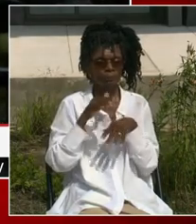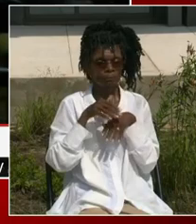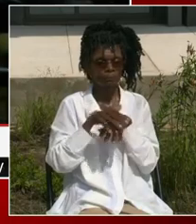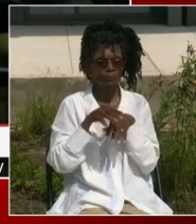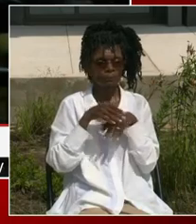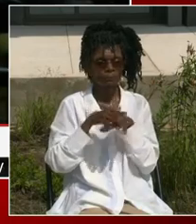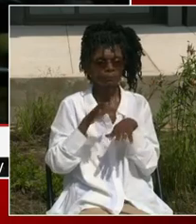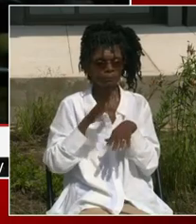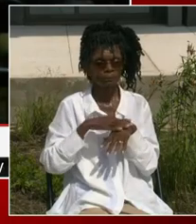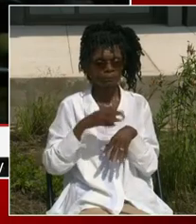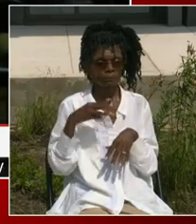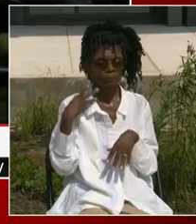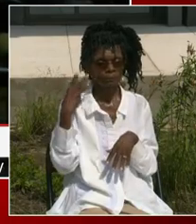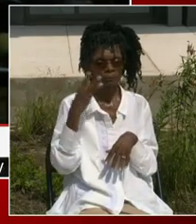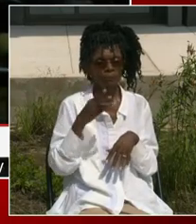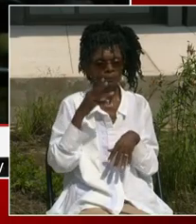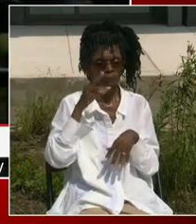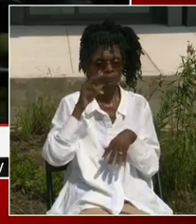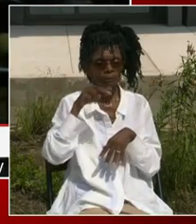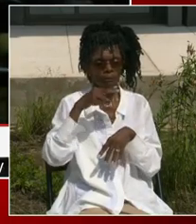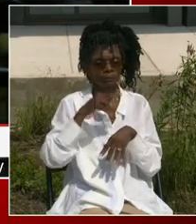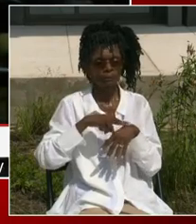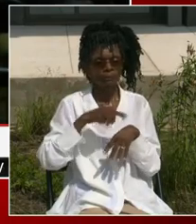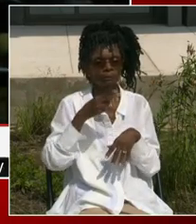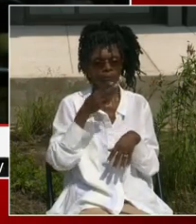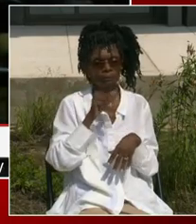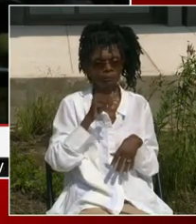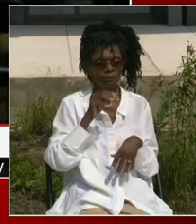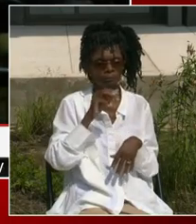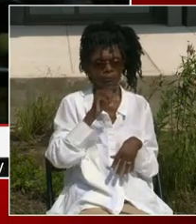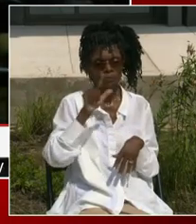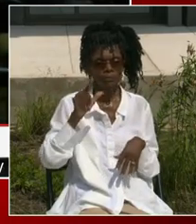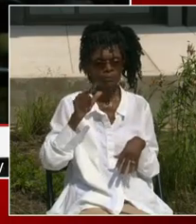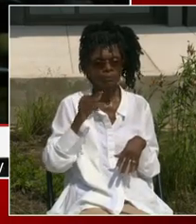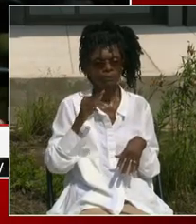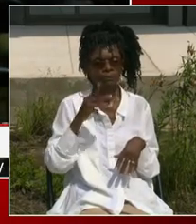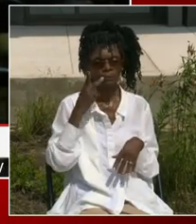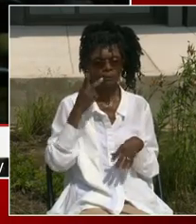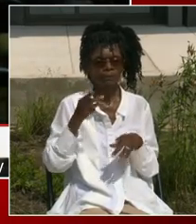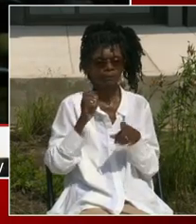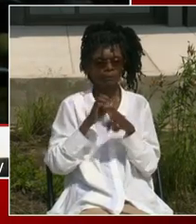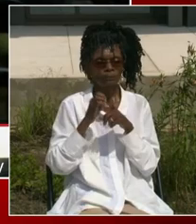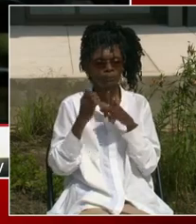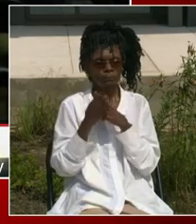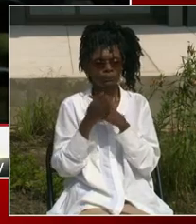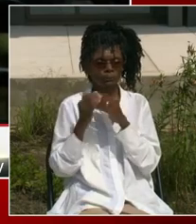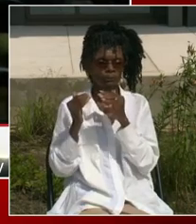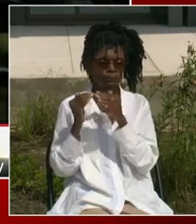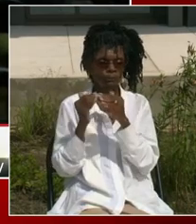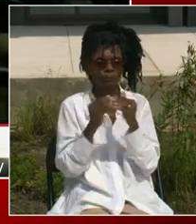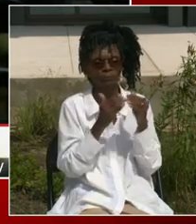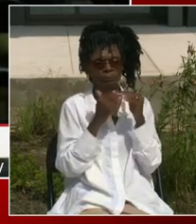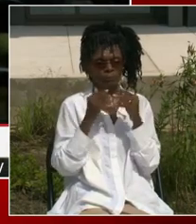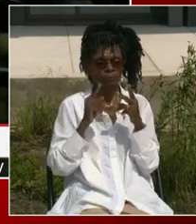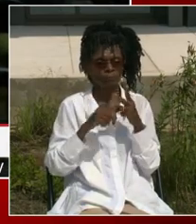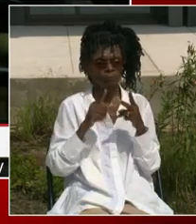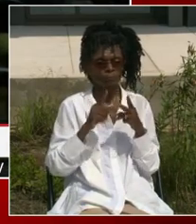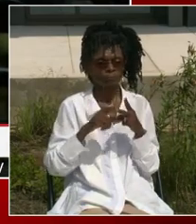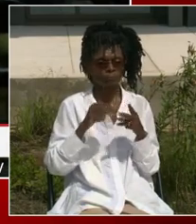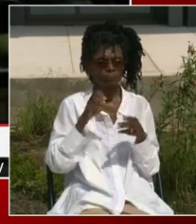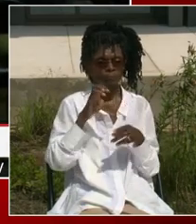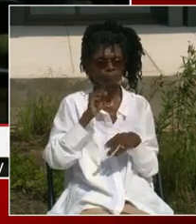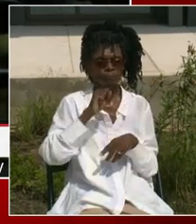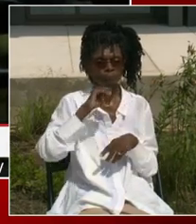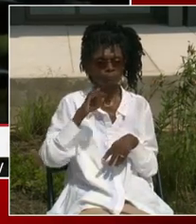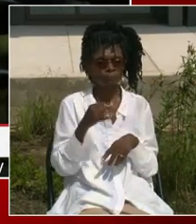environmental justice, along with social justice, but also we're coming together to celebrate the opening of the doors of John Lewis